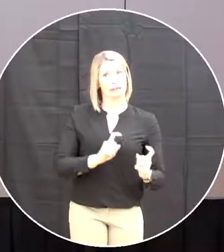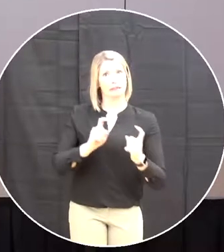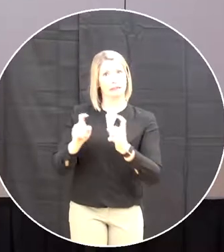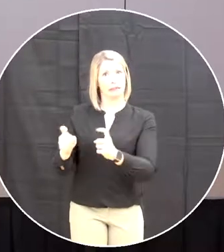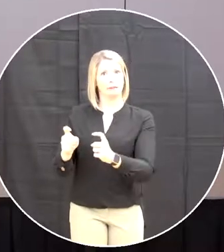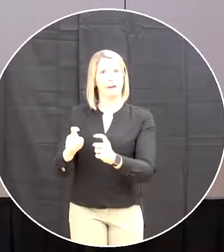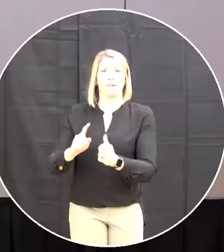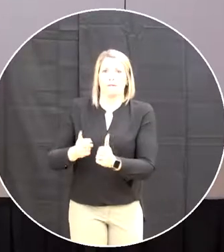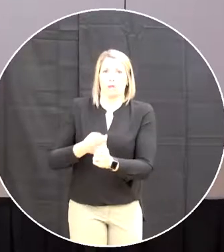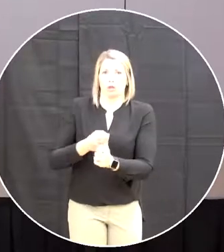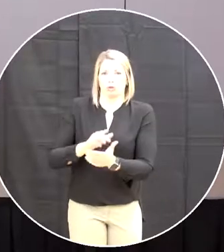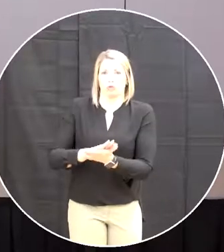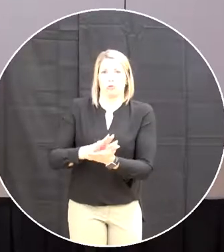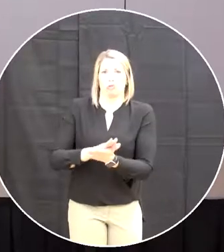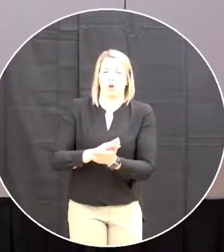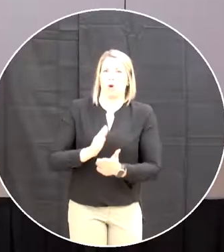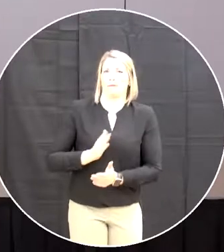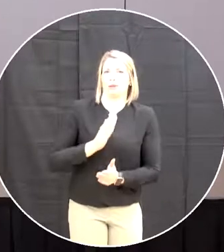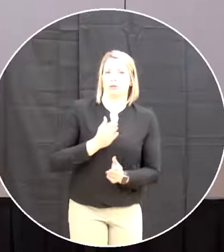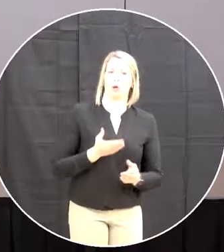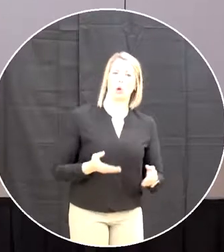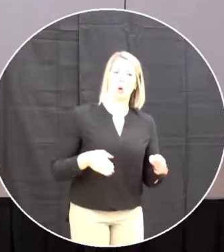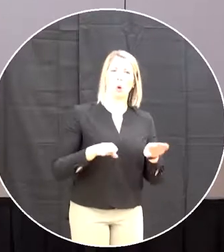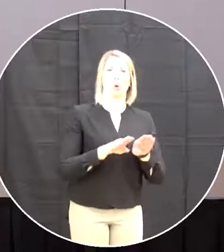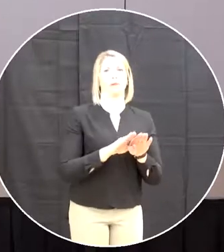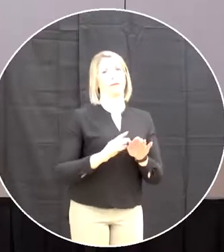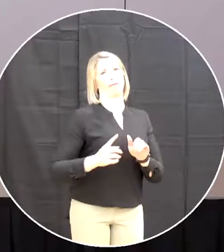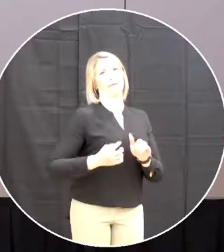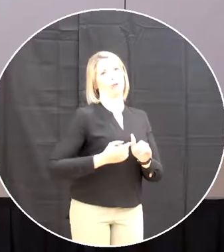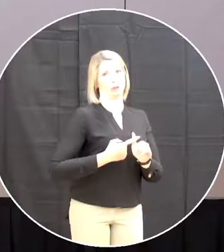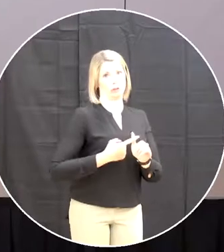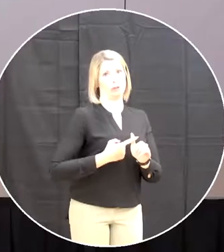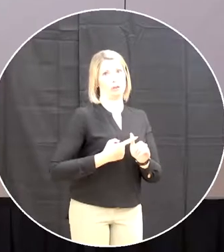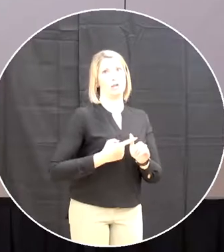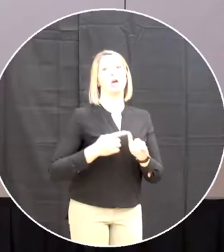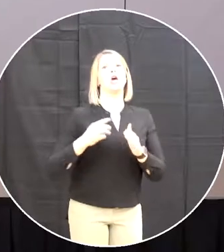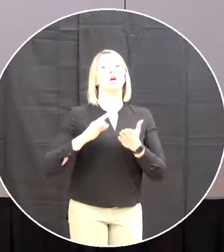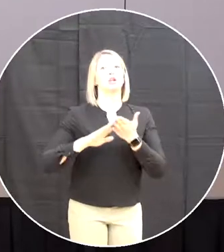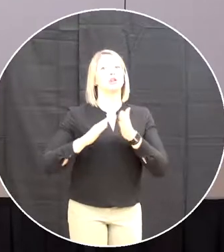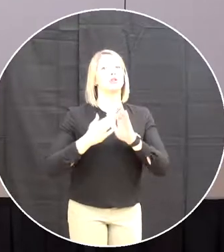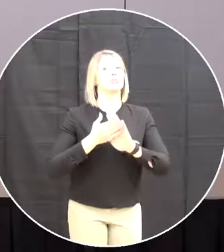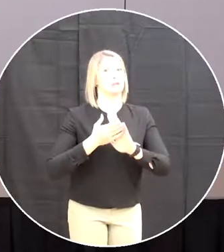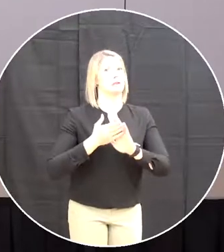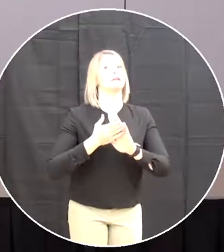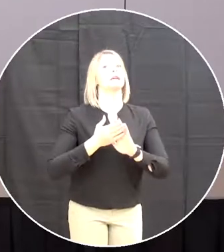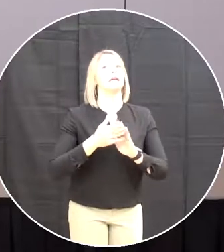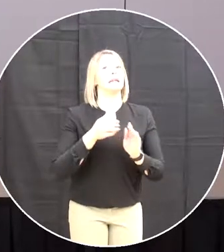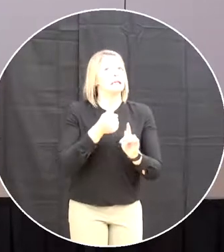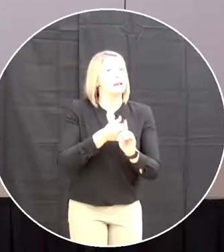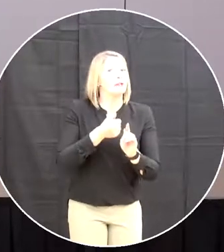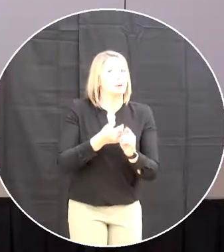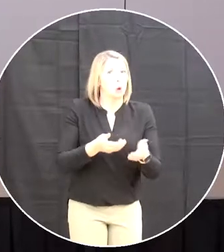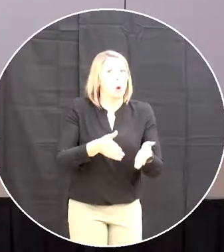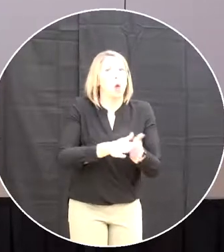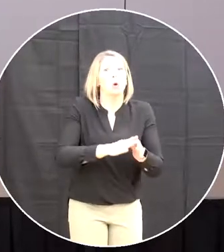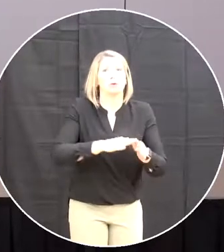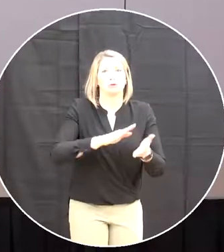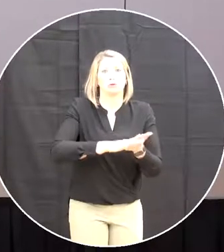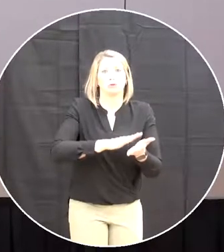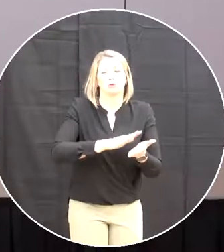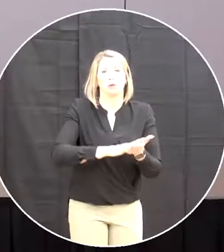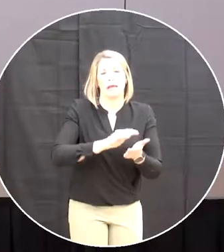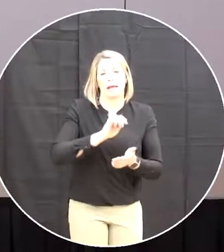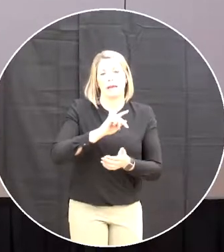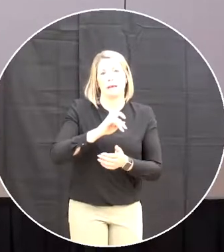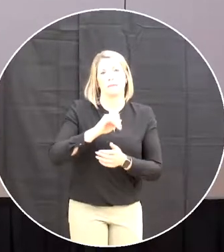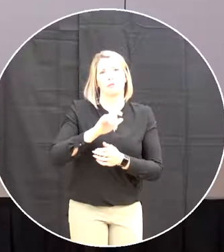formally closed the notice of motion to close was posted to the community on April 26 2021 inviting input from anyone in the community on the